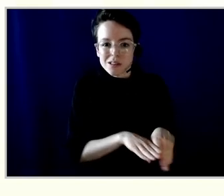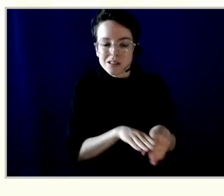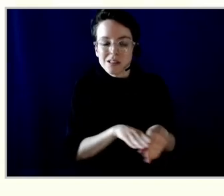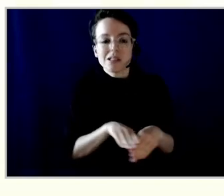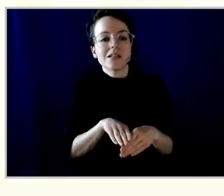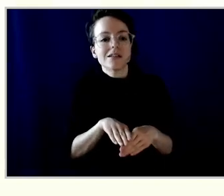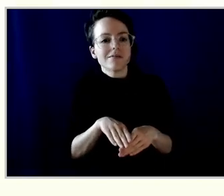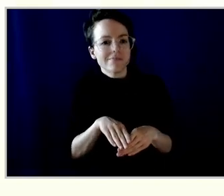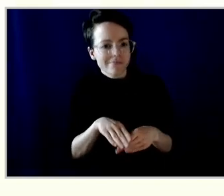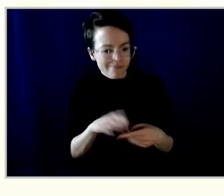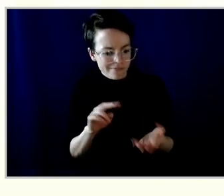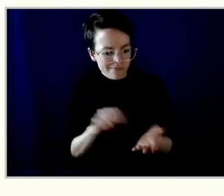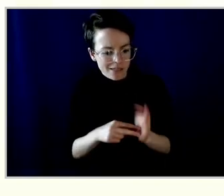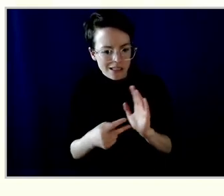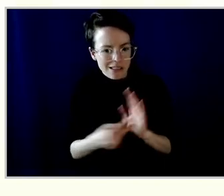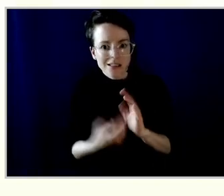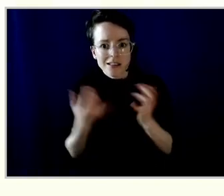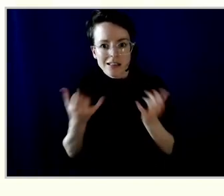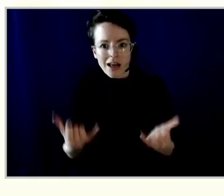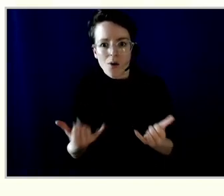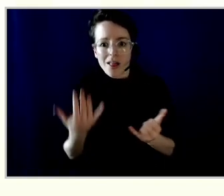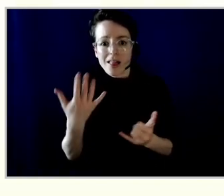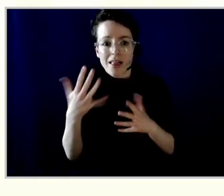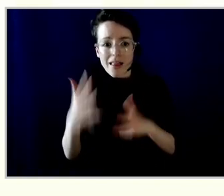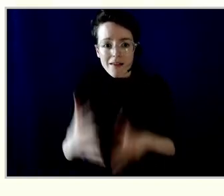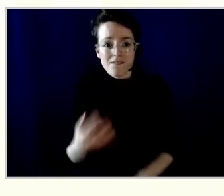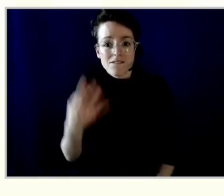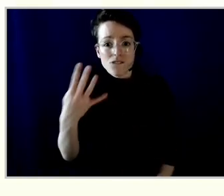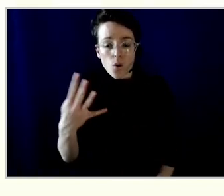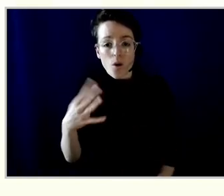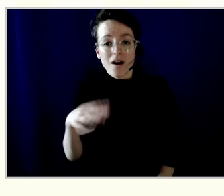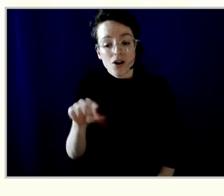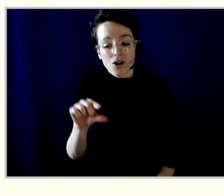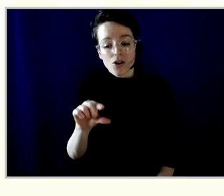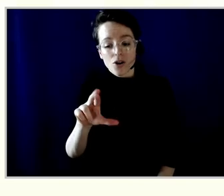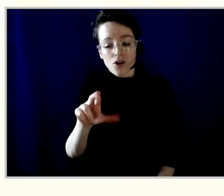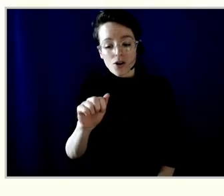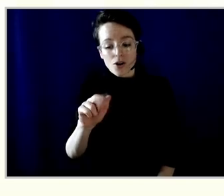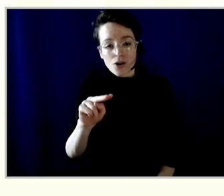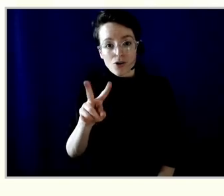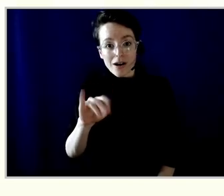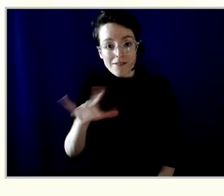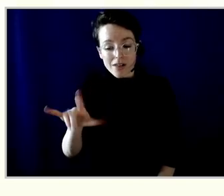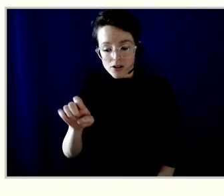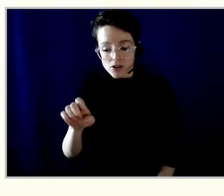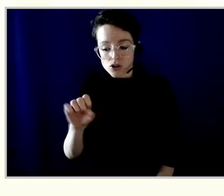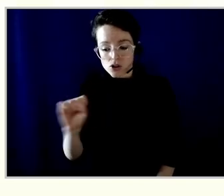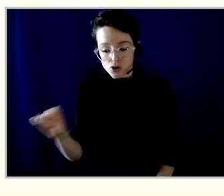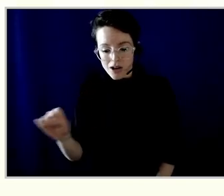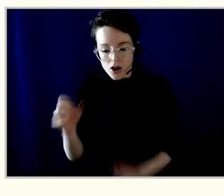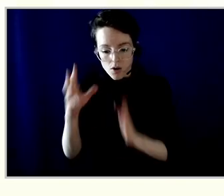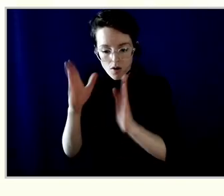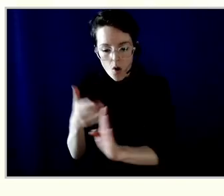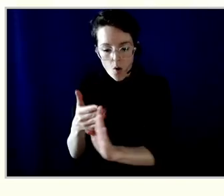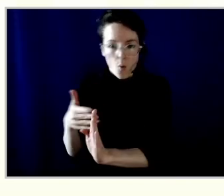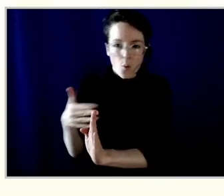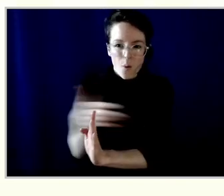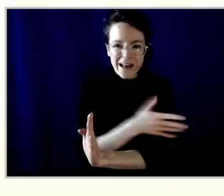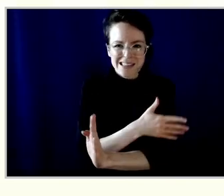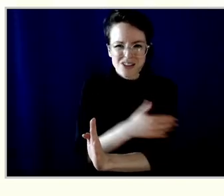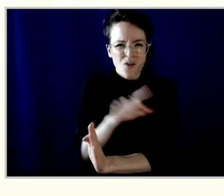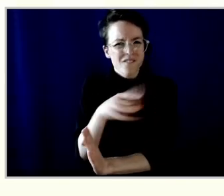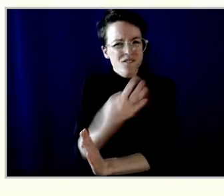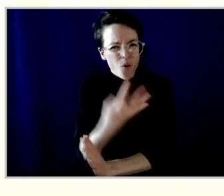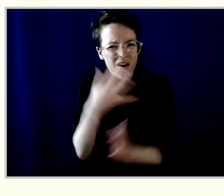four Vancity branches remain west of Granville Street, leaving large parts of Vancouver far from a branch for personal services. This